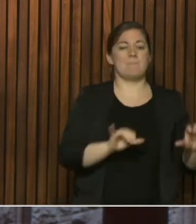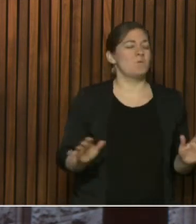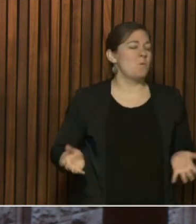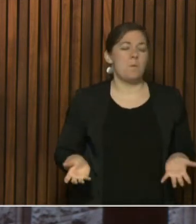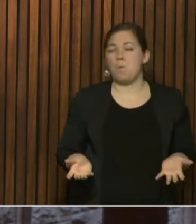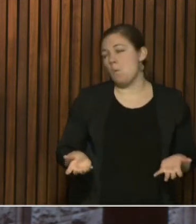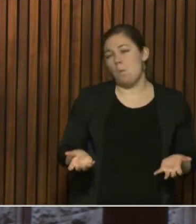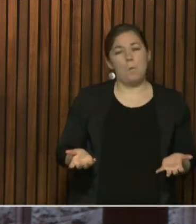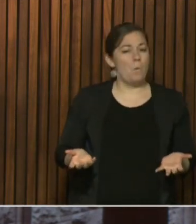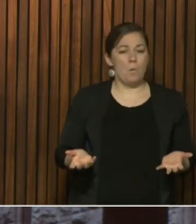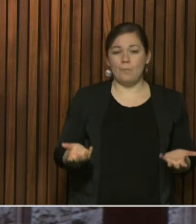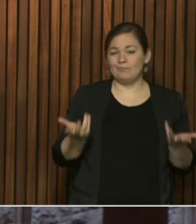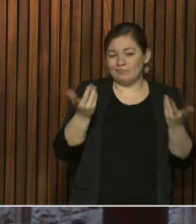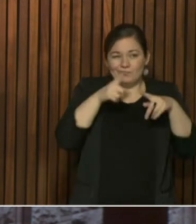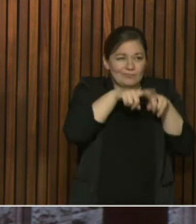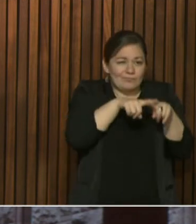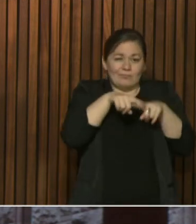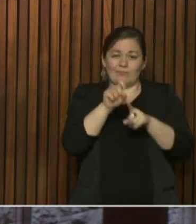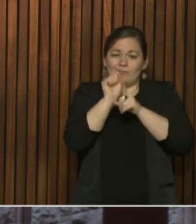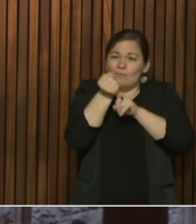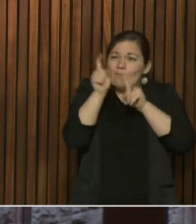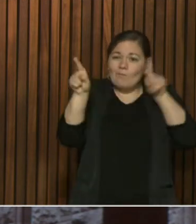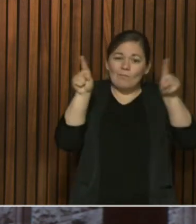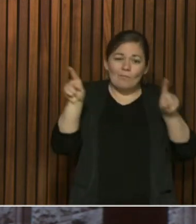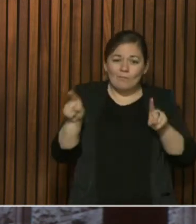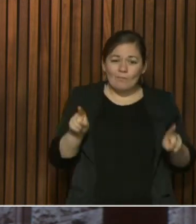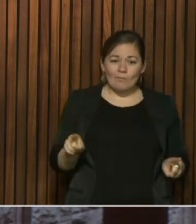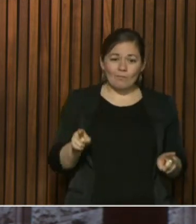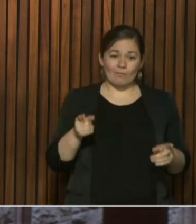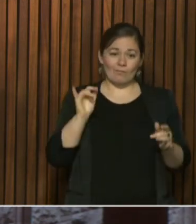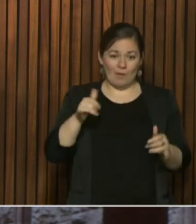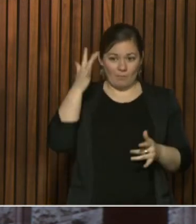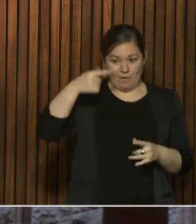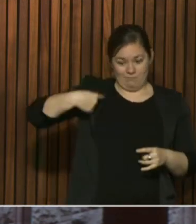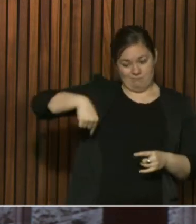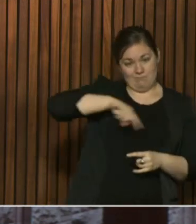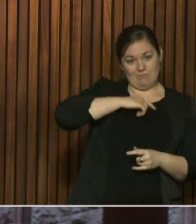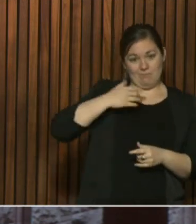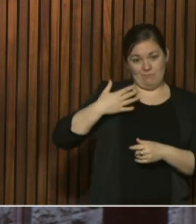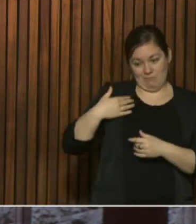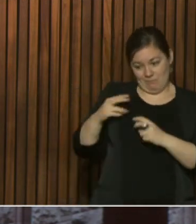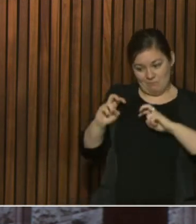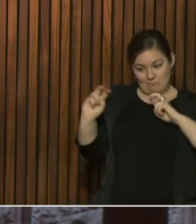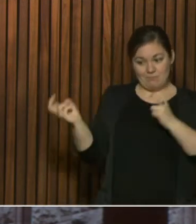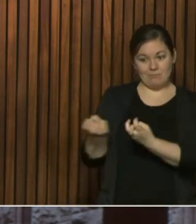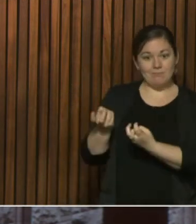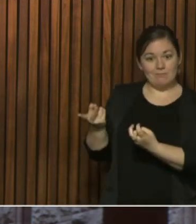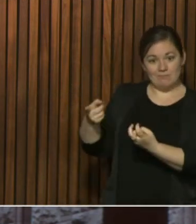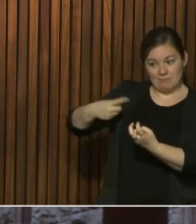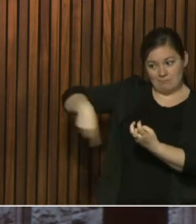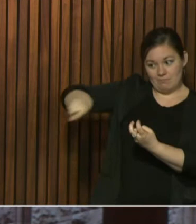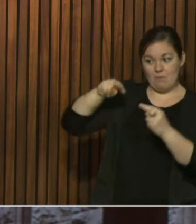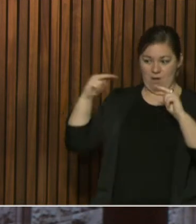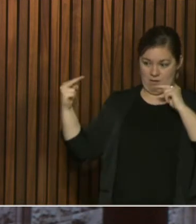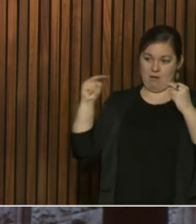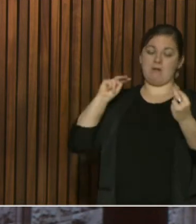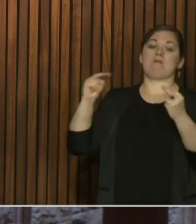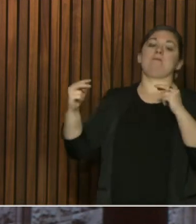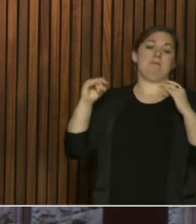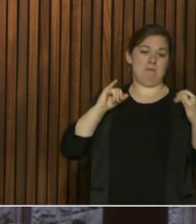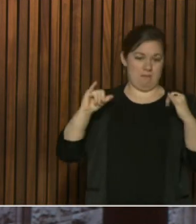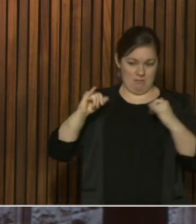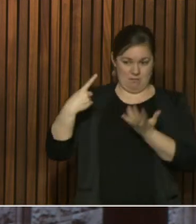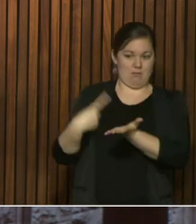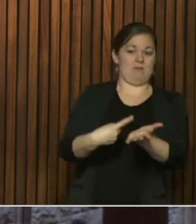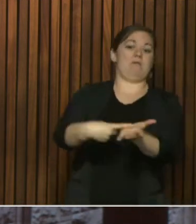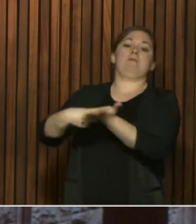why the advantage of having all the players at each of the regional table to put their best minds to the task. And then also then they can merge into